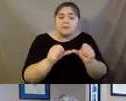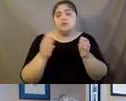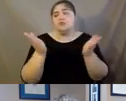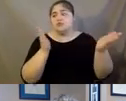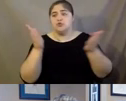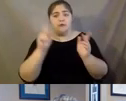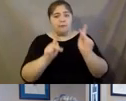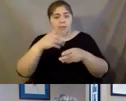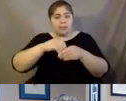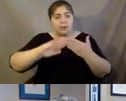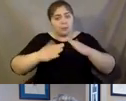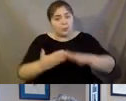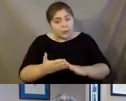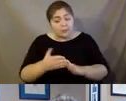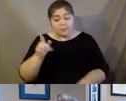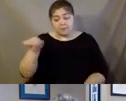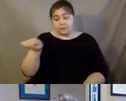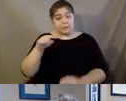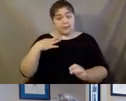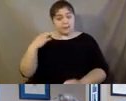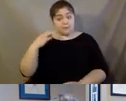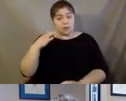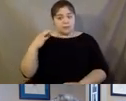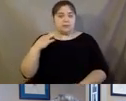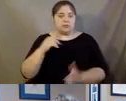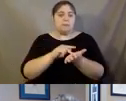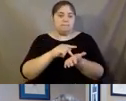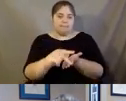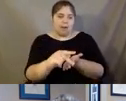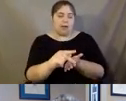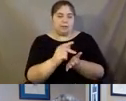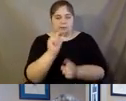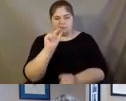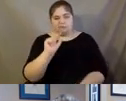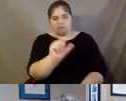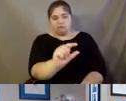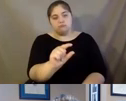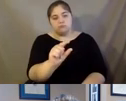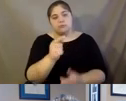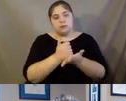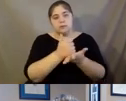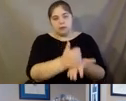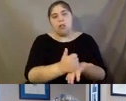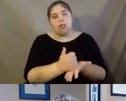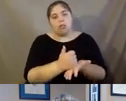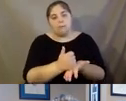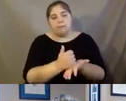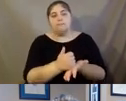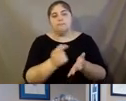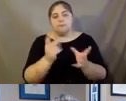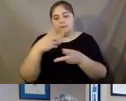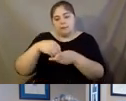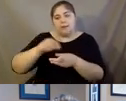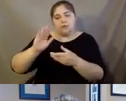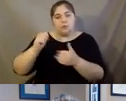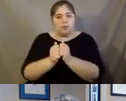Um, and these volunteers all receive a stipend to help offset the cost of volunteering and help them to engage in their